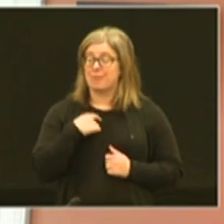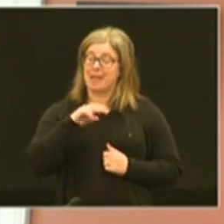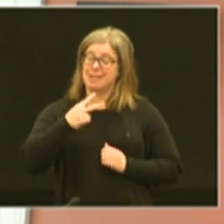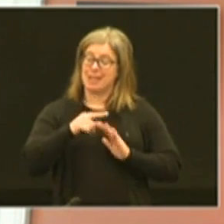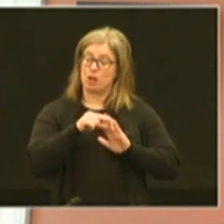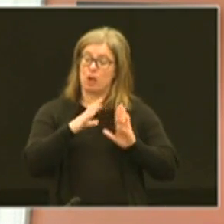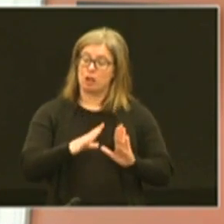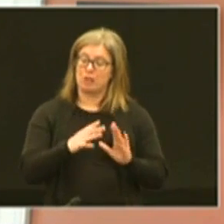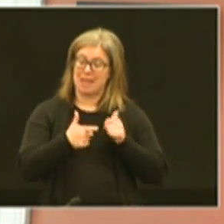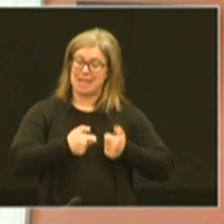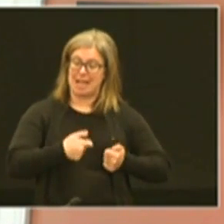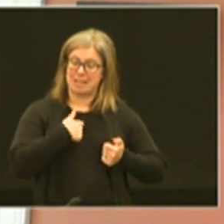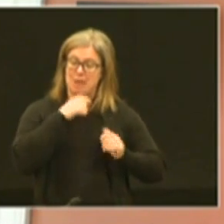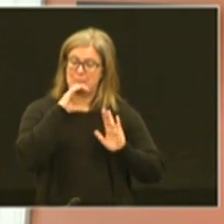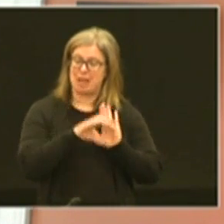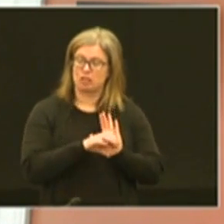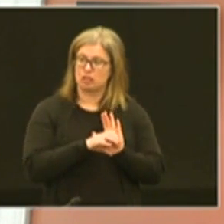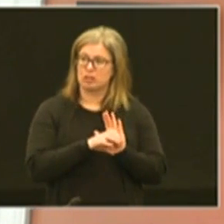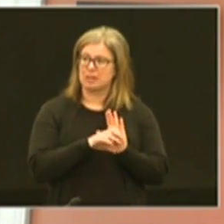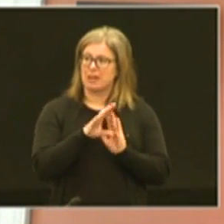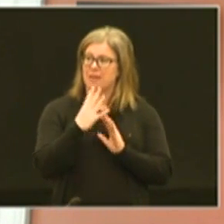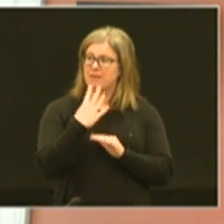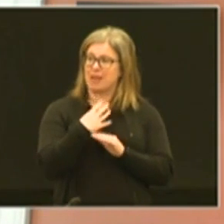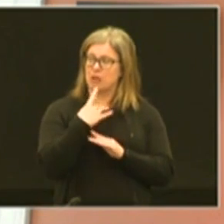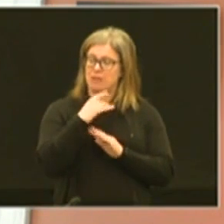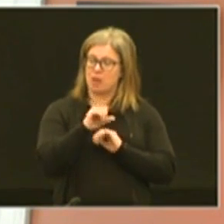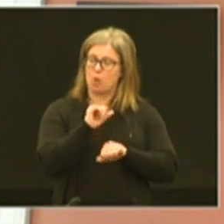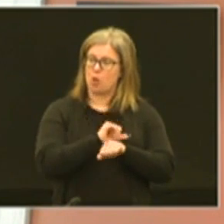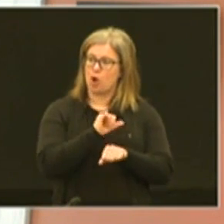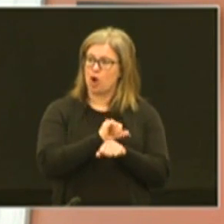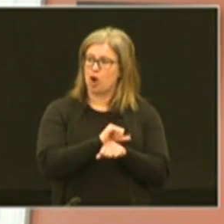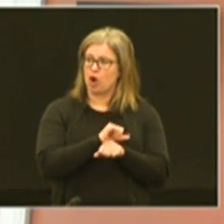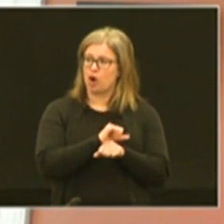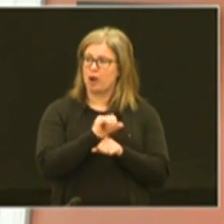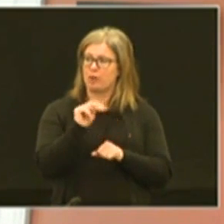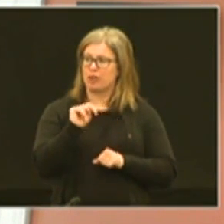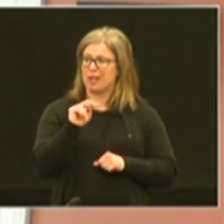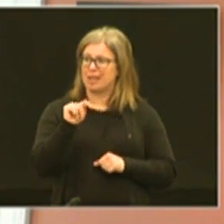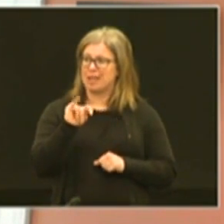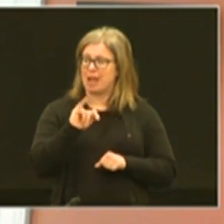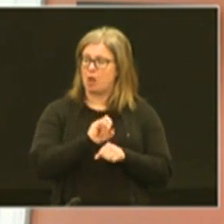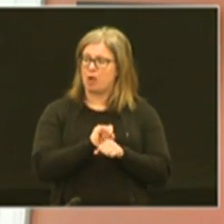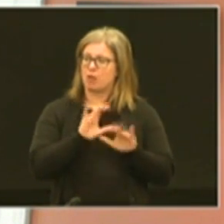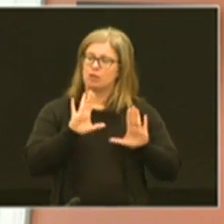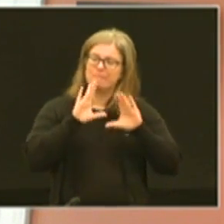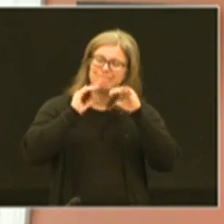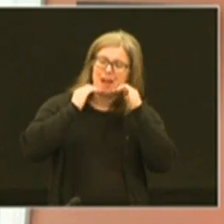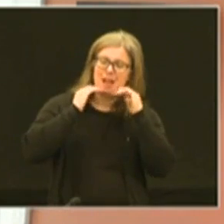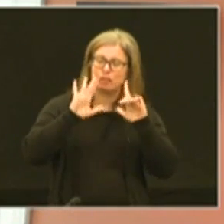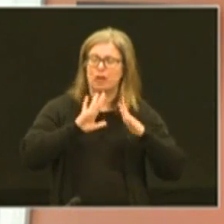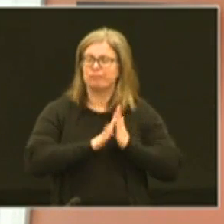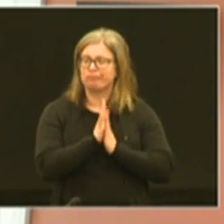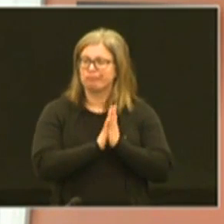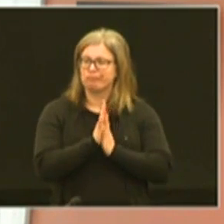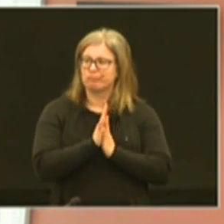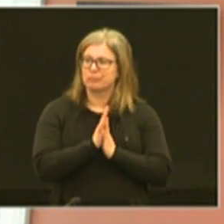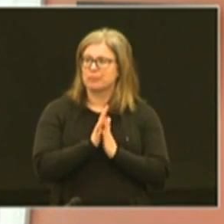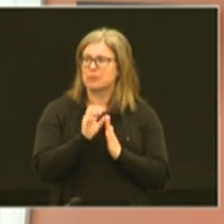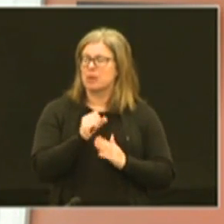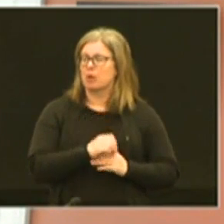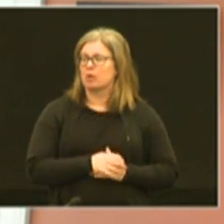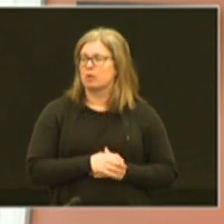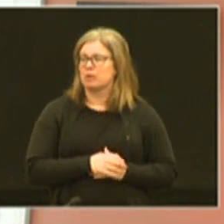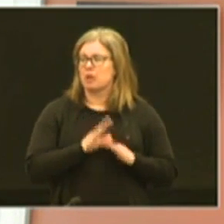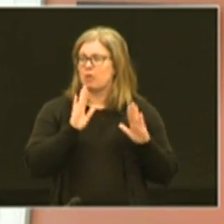graders have been texting me pictures and videos of their work that their nti work with great smiles and great enthusiasm so it's